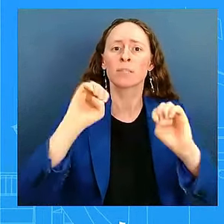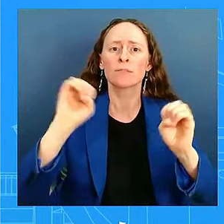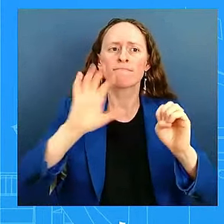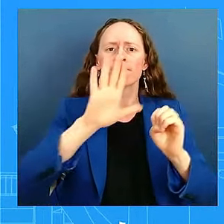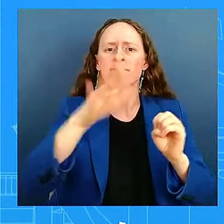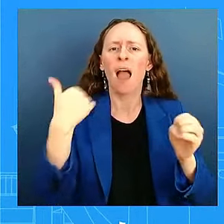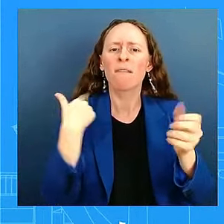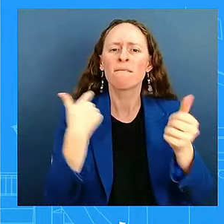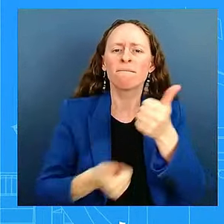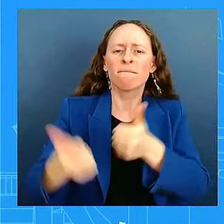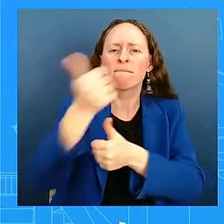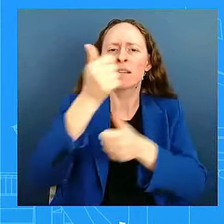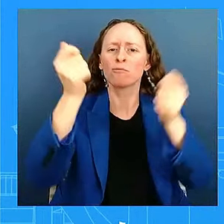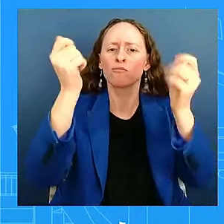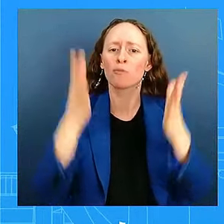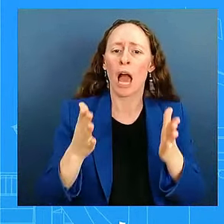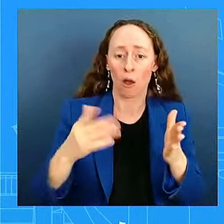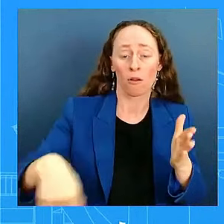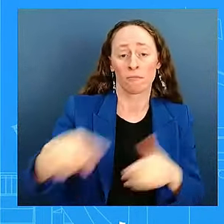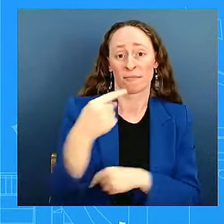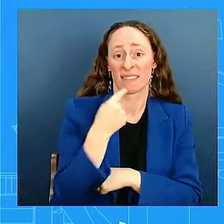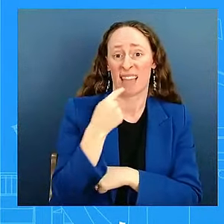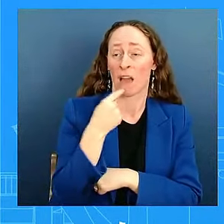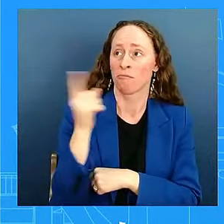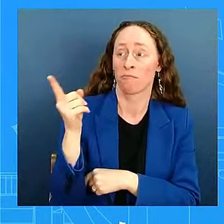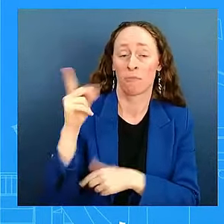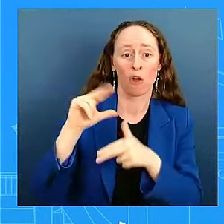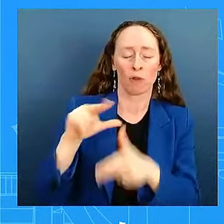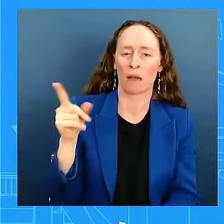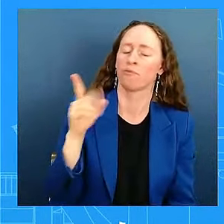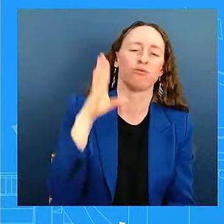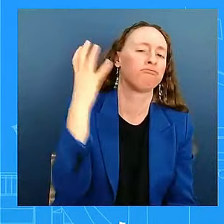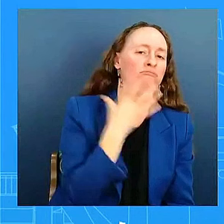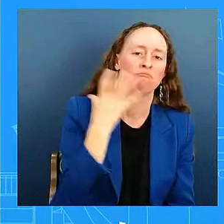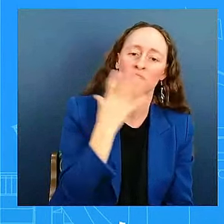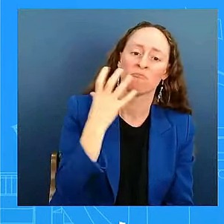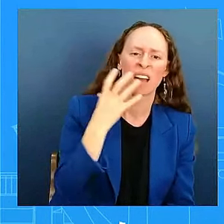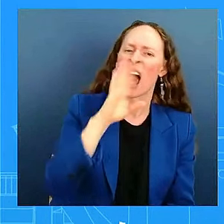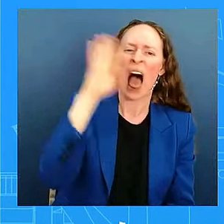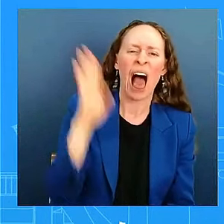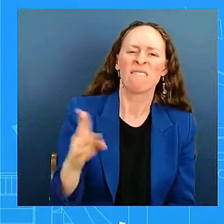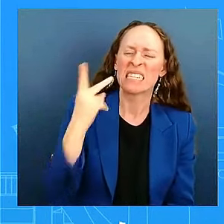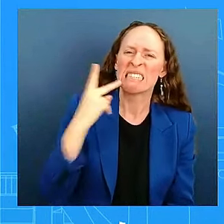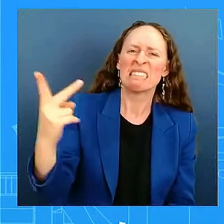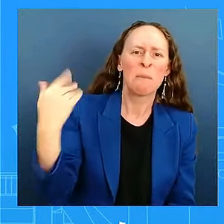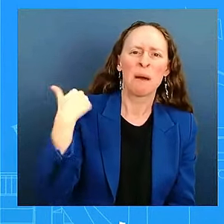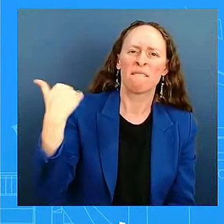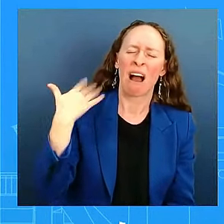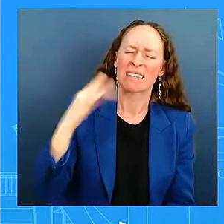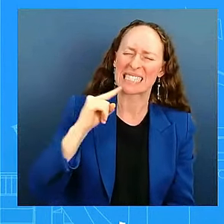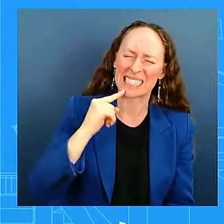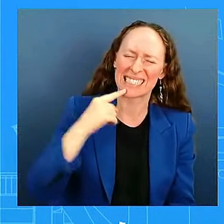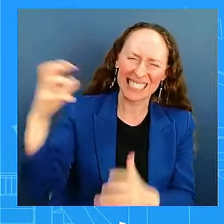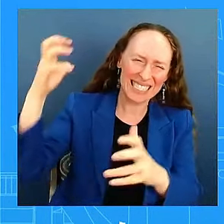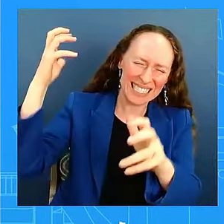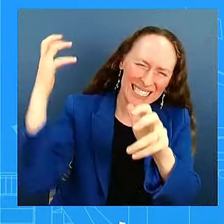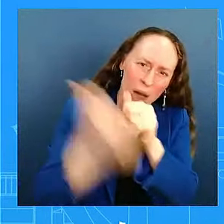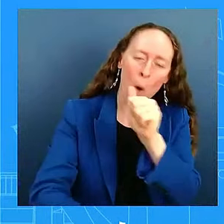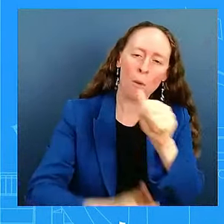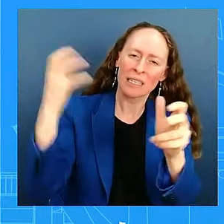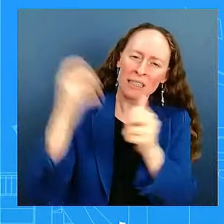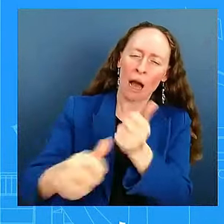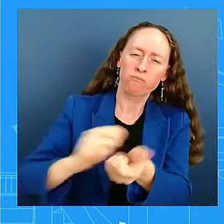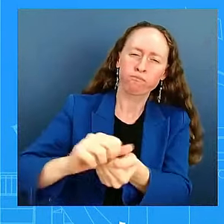Helene as catastrophic and noted the fact that numerous towns situated along the river had